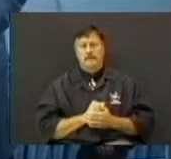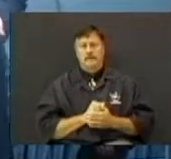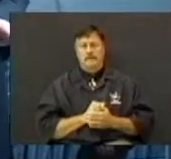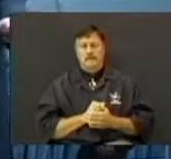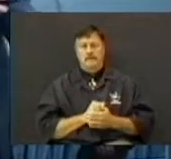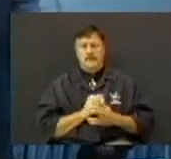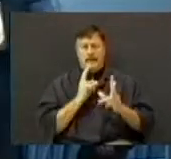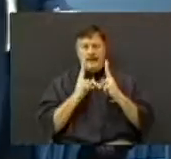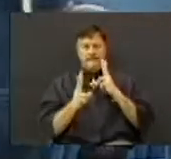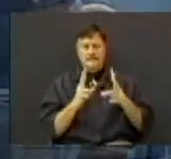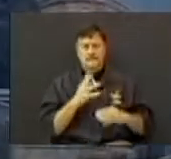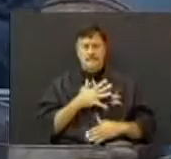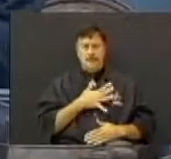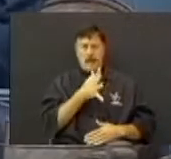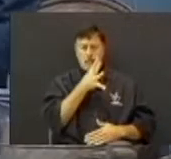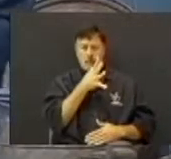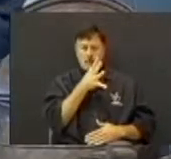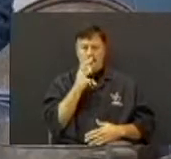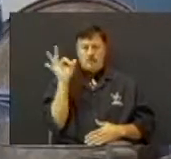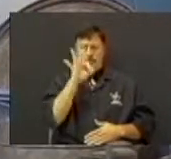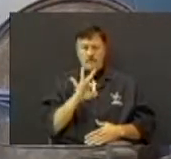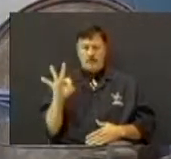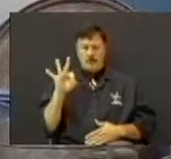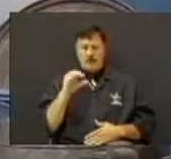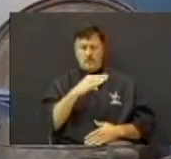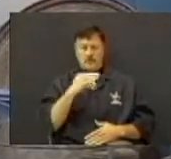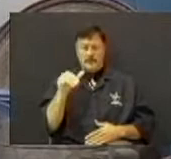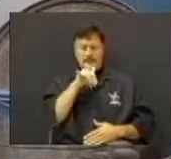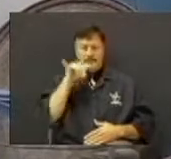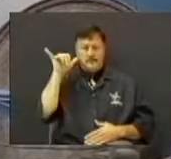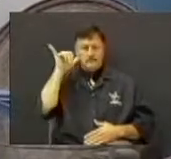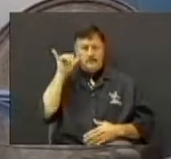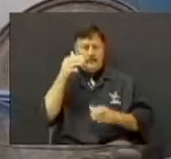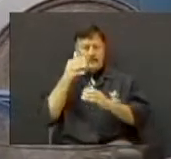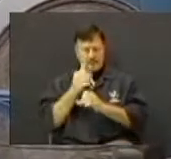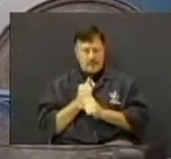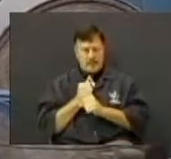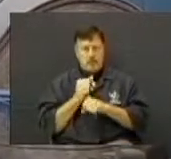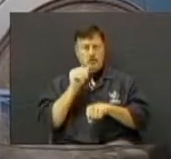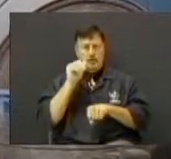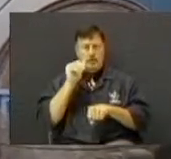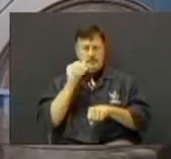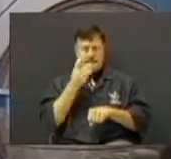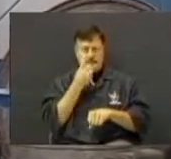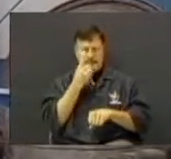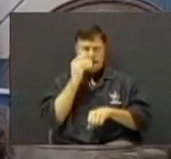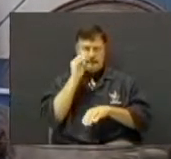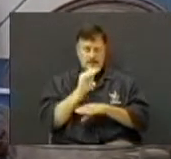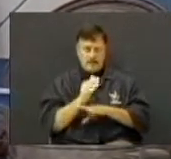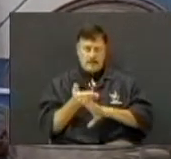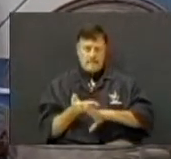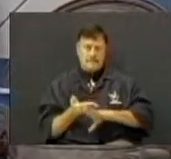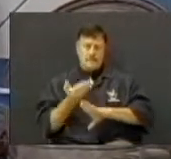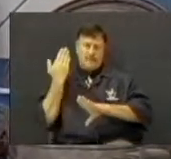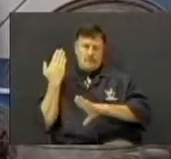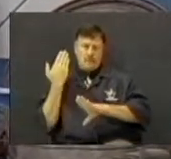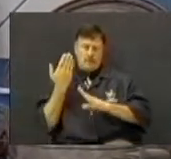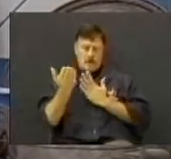I visited my mother Friday, and I visited her again yesterday, and I'm going to take her dinner in this evening before service.